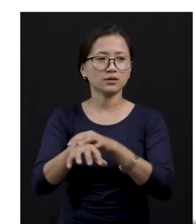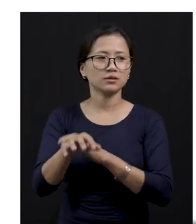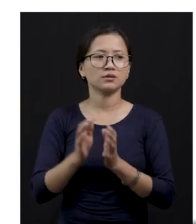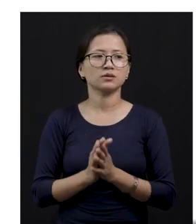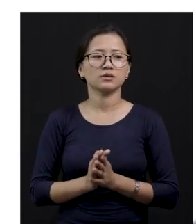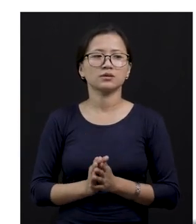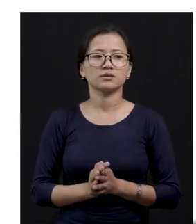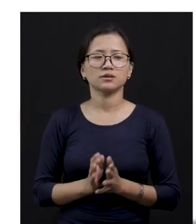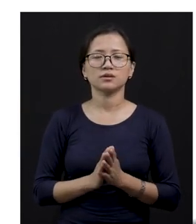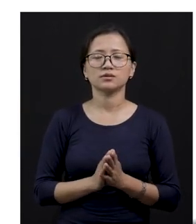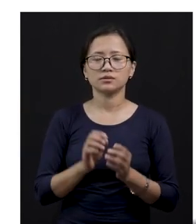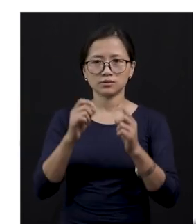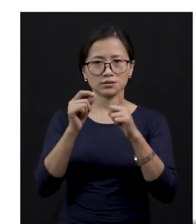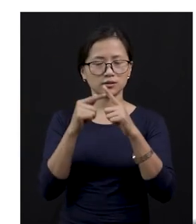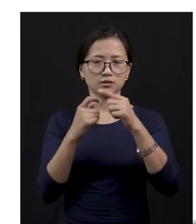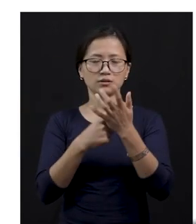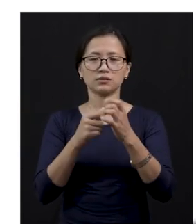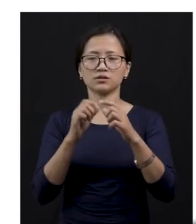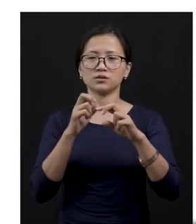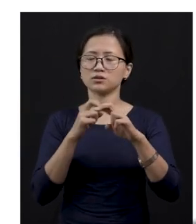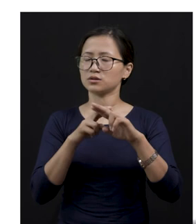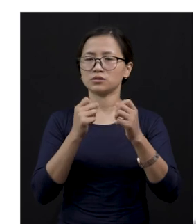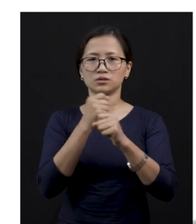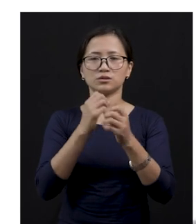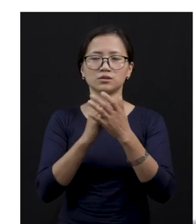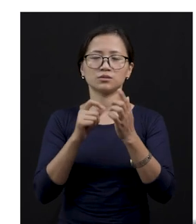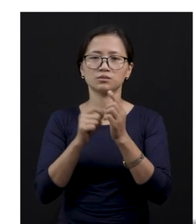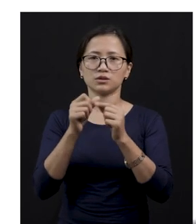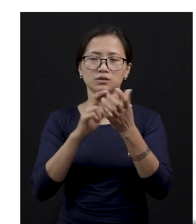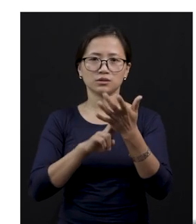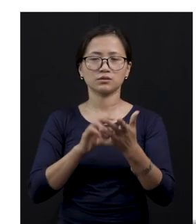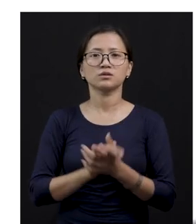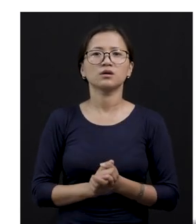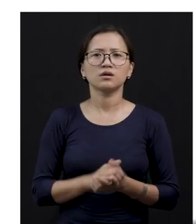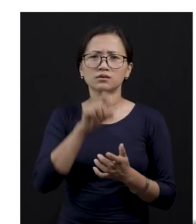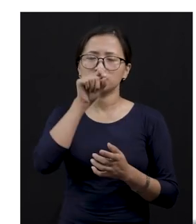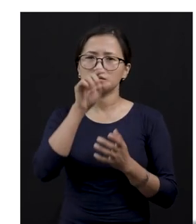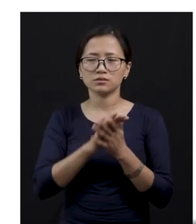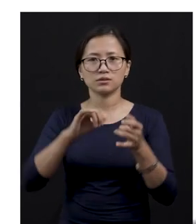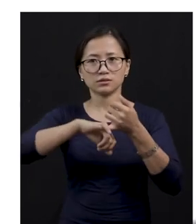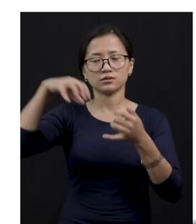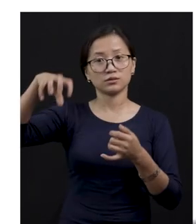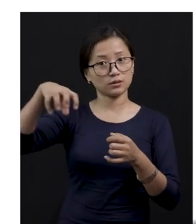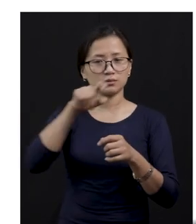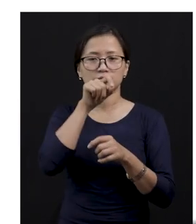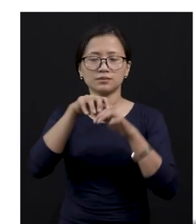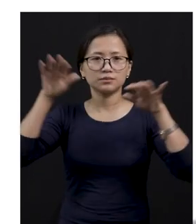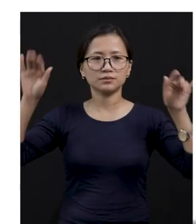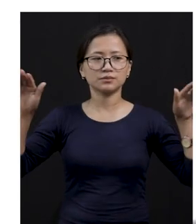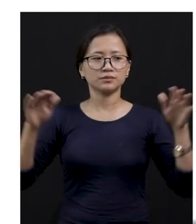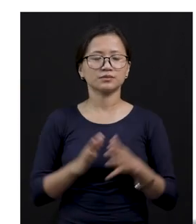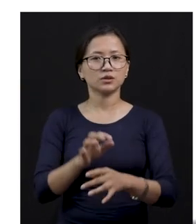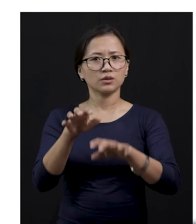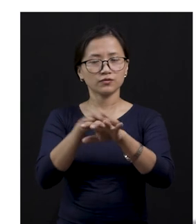state bird. That is a dracoban. This is our state bird. And we have a tiger, which is a